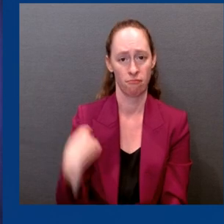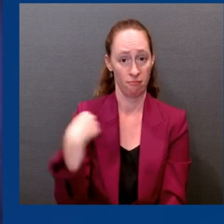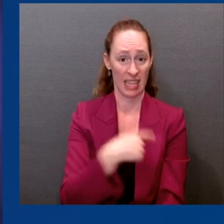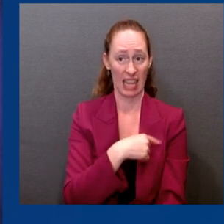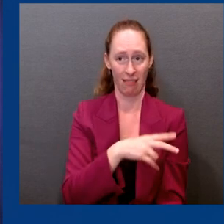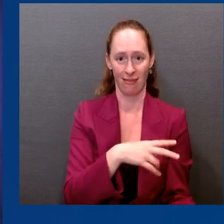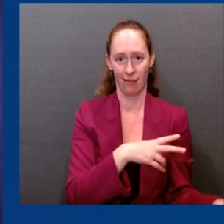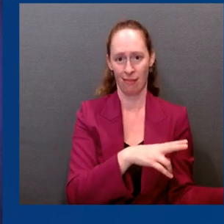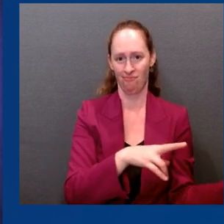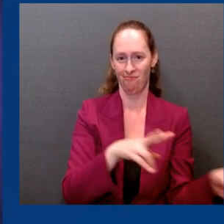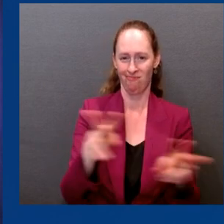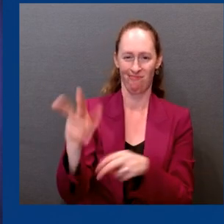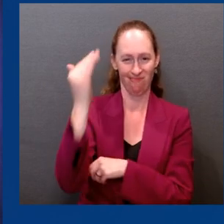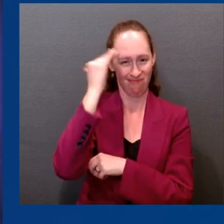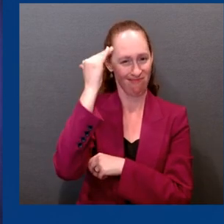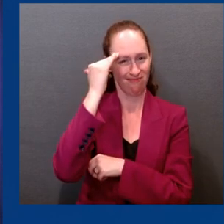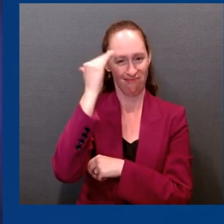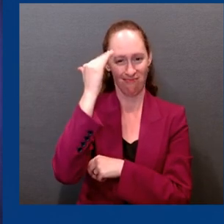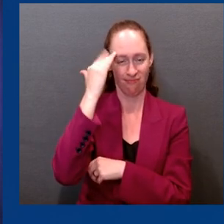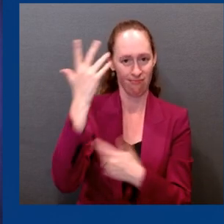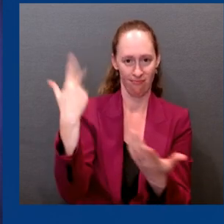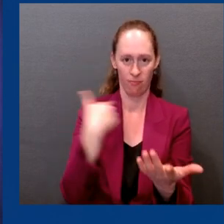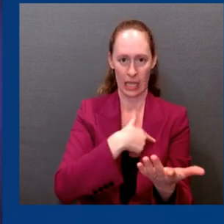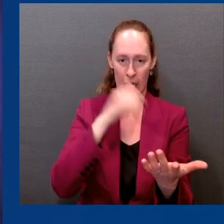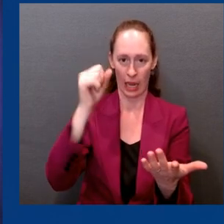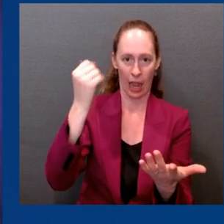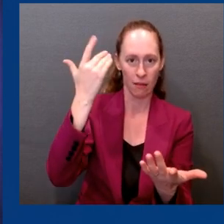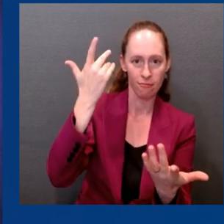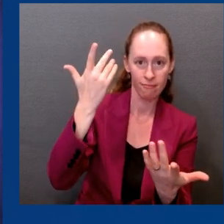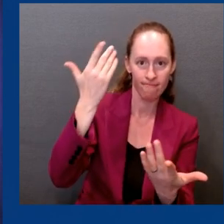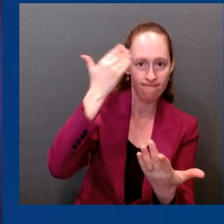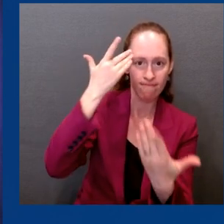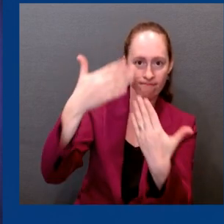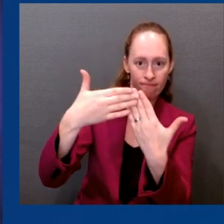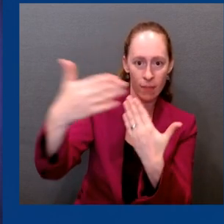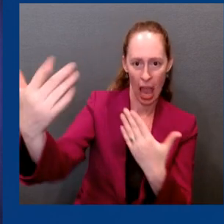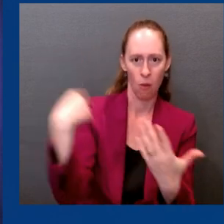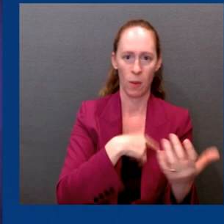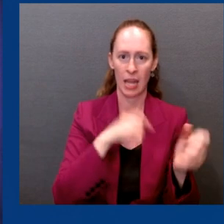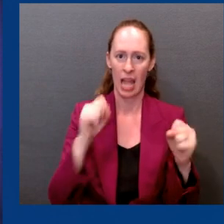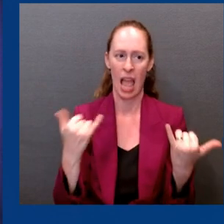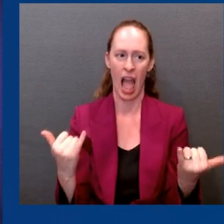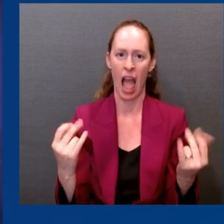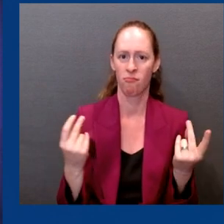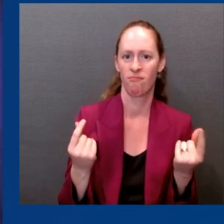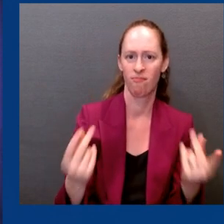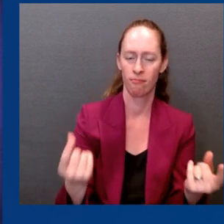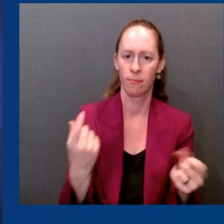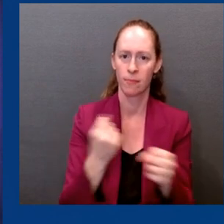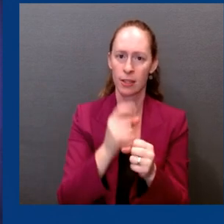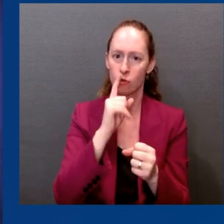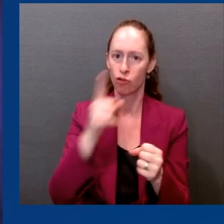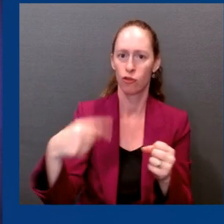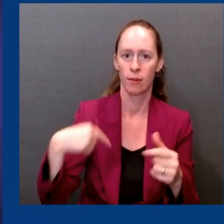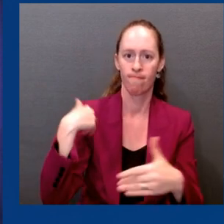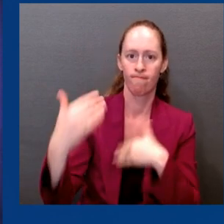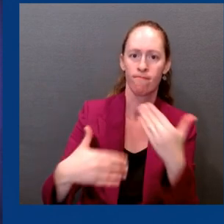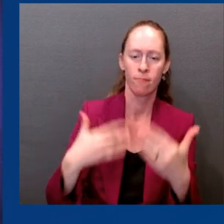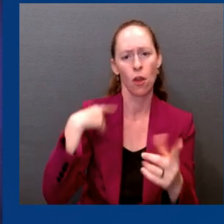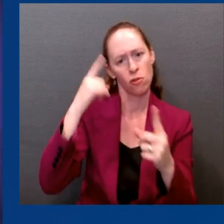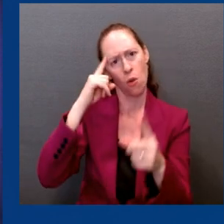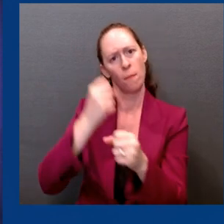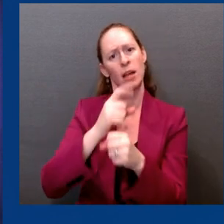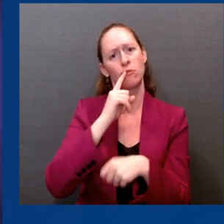with all Americans every day, to get everyone protected from COVID. Dr. Jha, I'll it back to you. Dr. Mr.